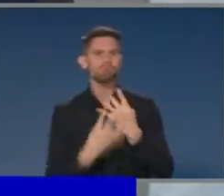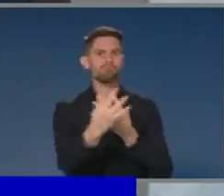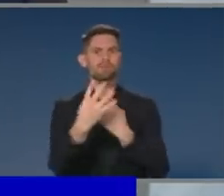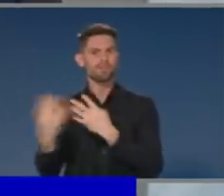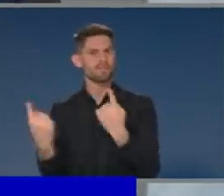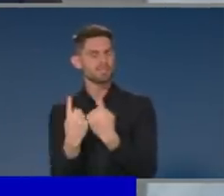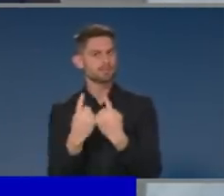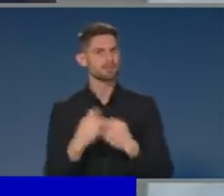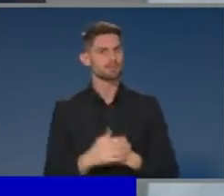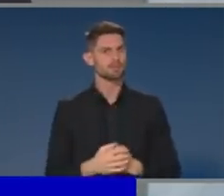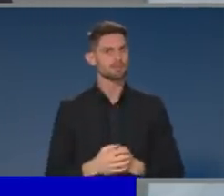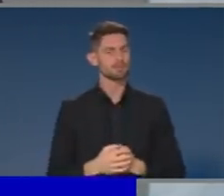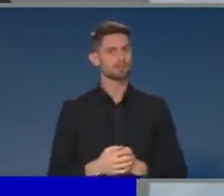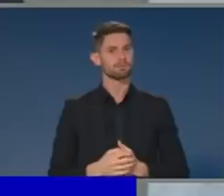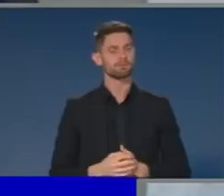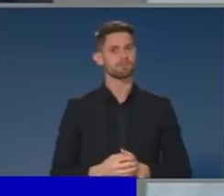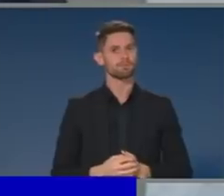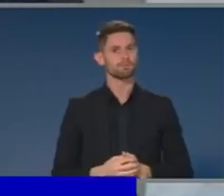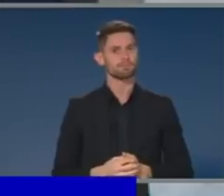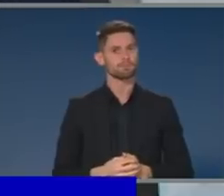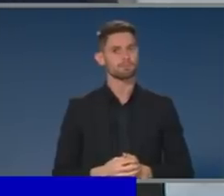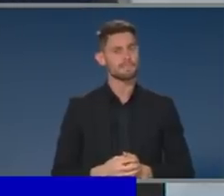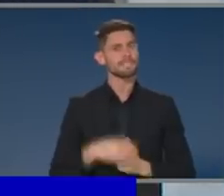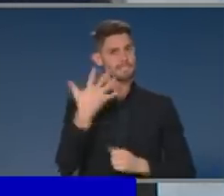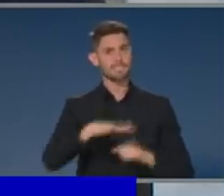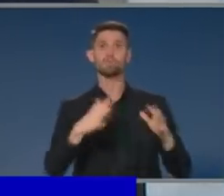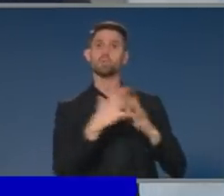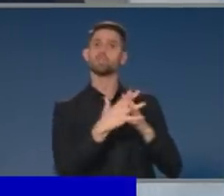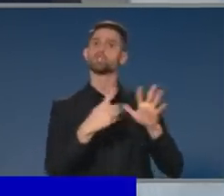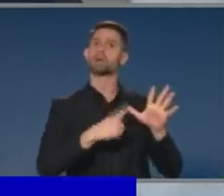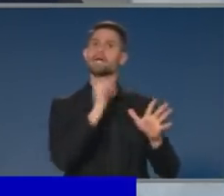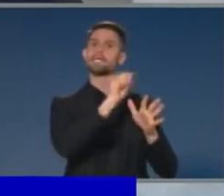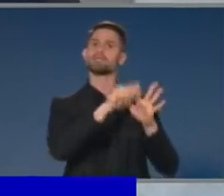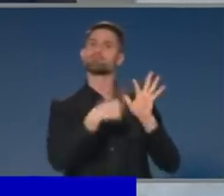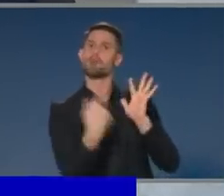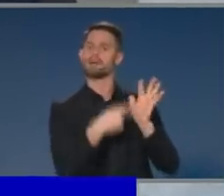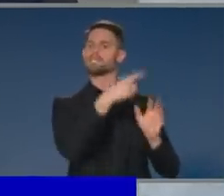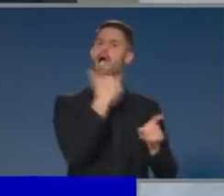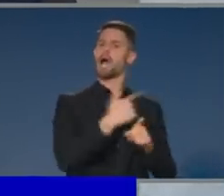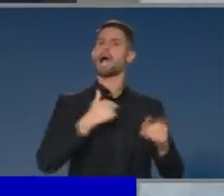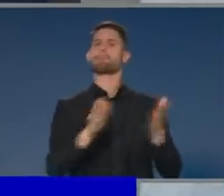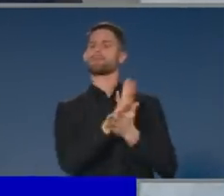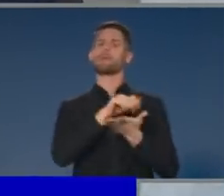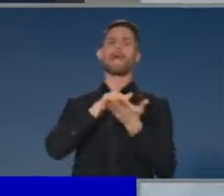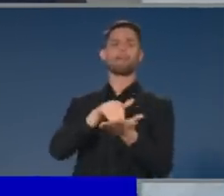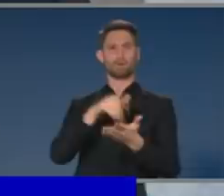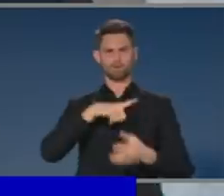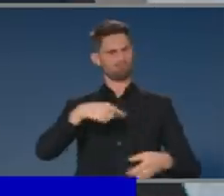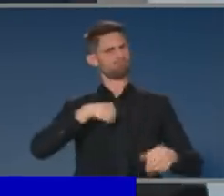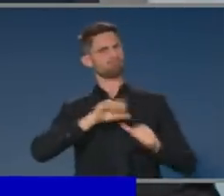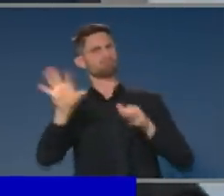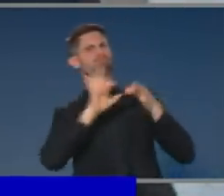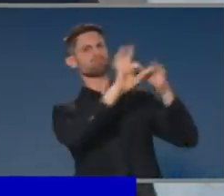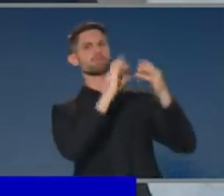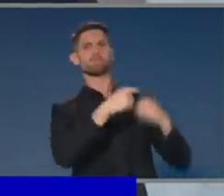the phone and call some of his good relations in China to help smooth over the relationship between Australia and China. Have you taken him up on